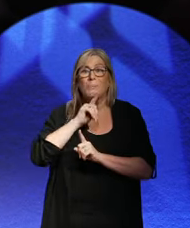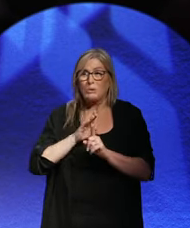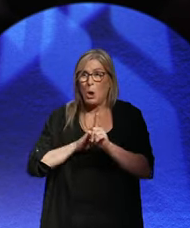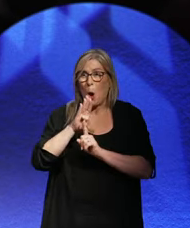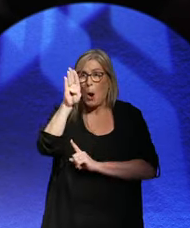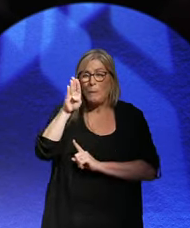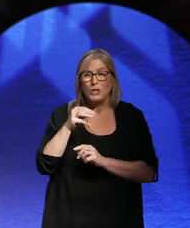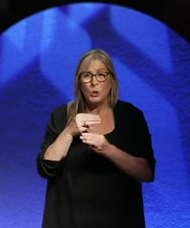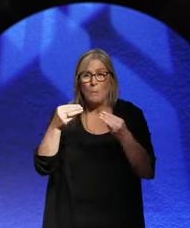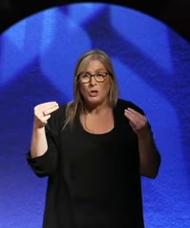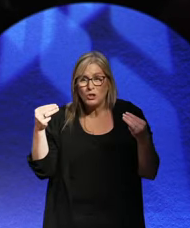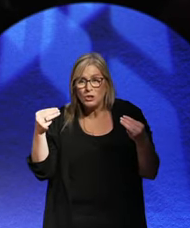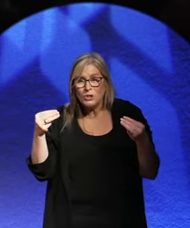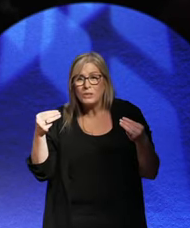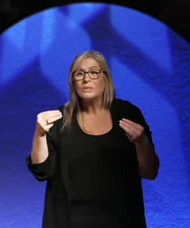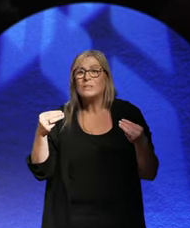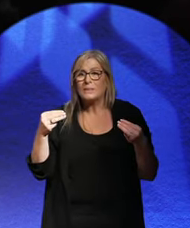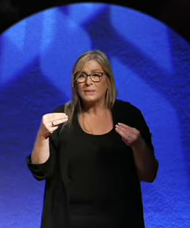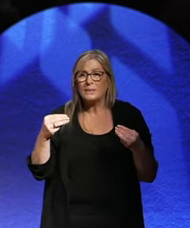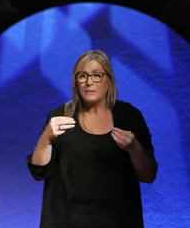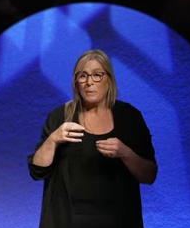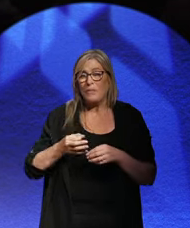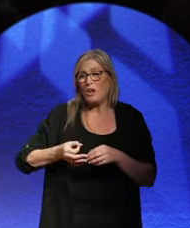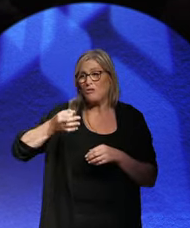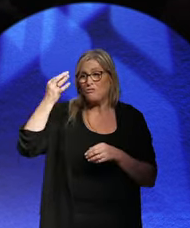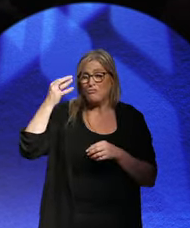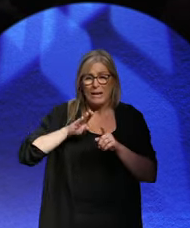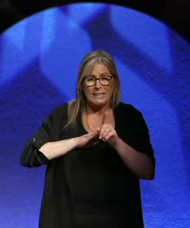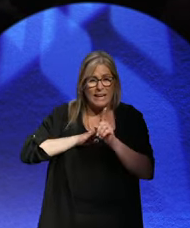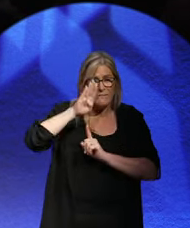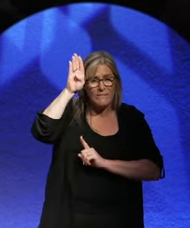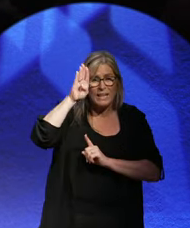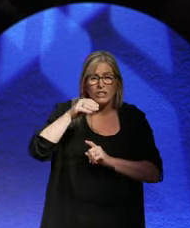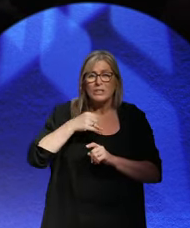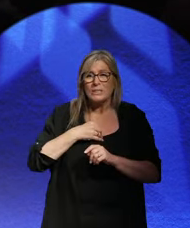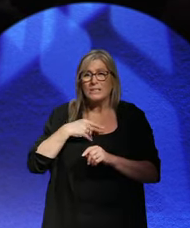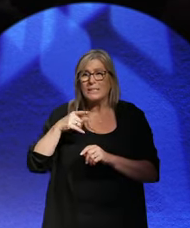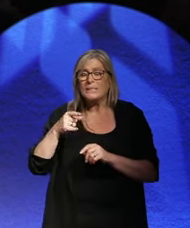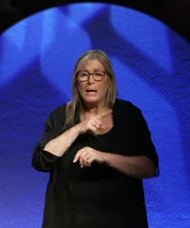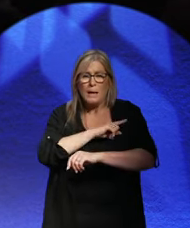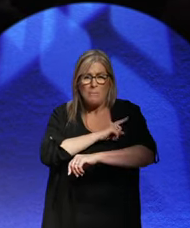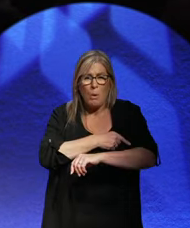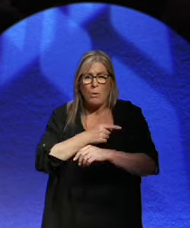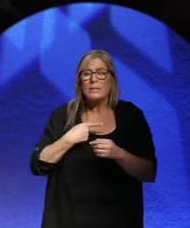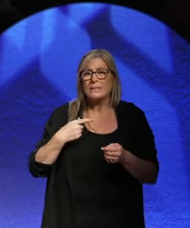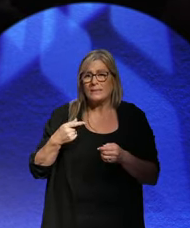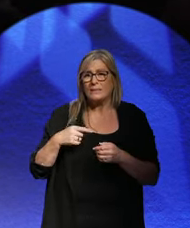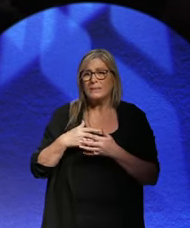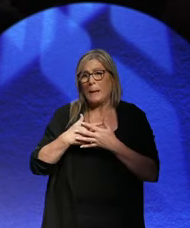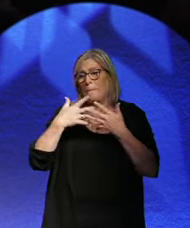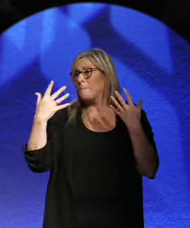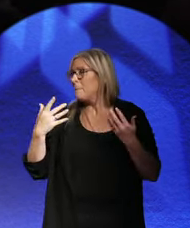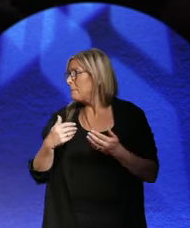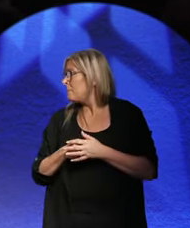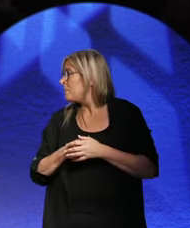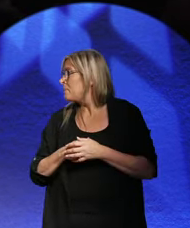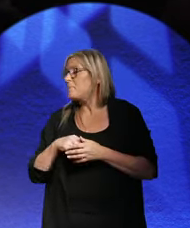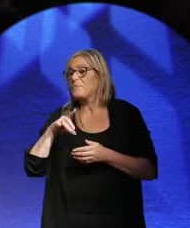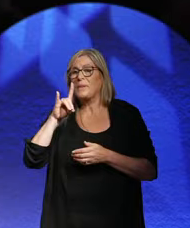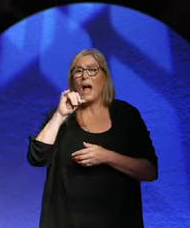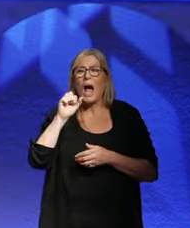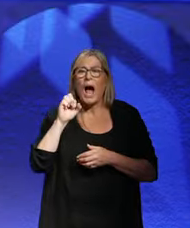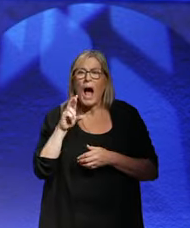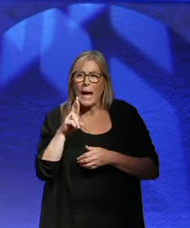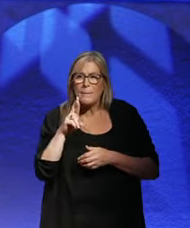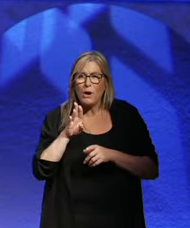much with the great inflation. mean, Paul, there's an extract about the great inflation. The hyperinflation.